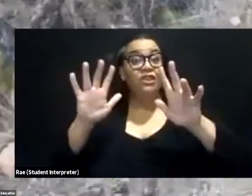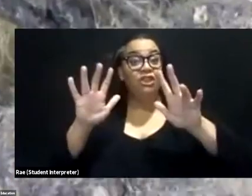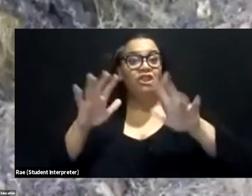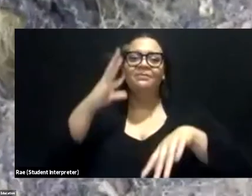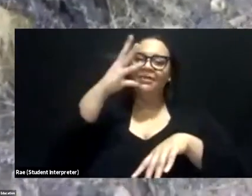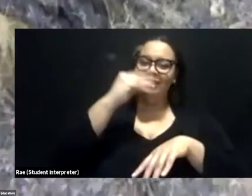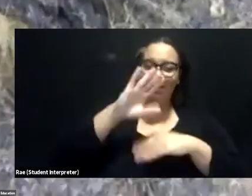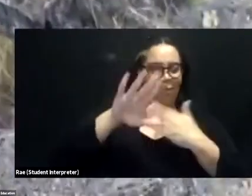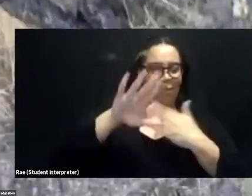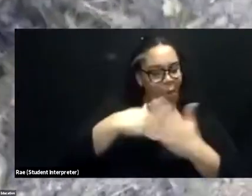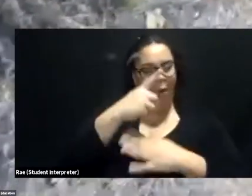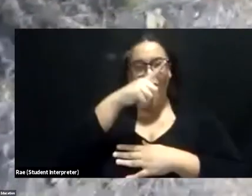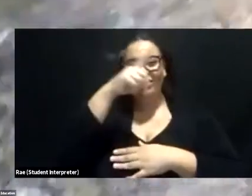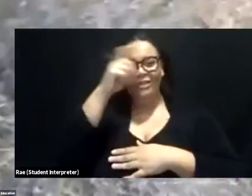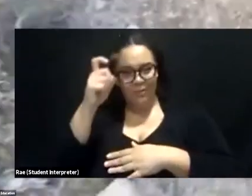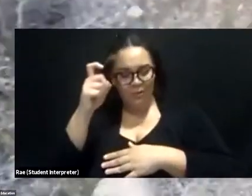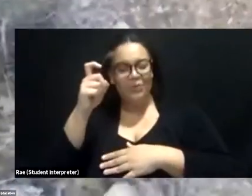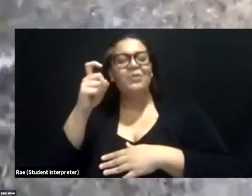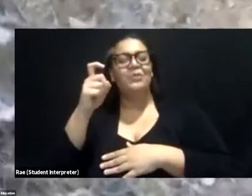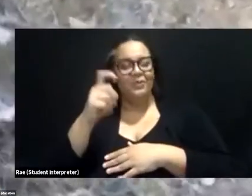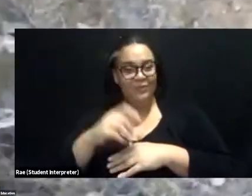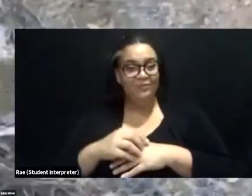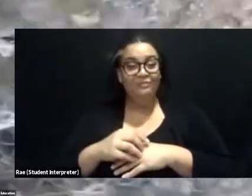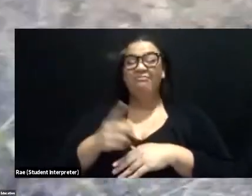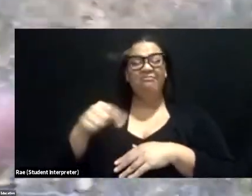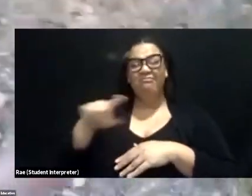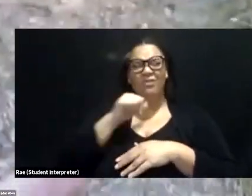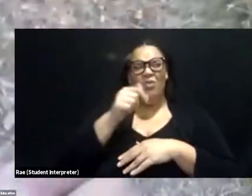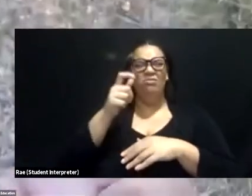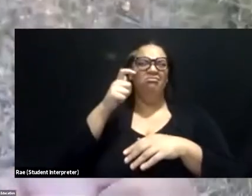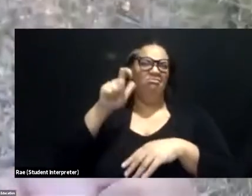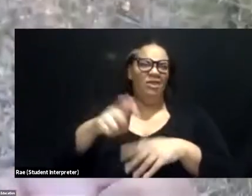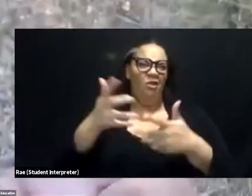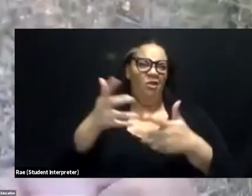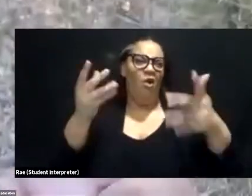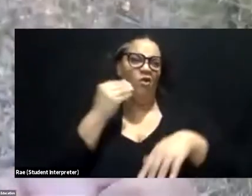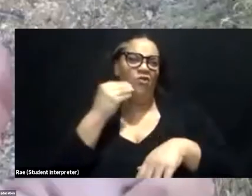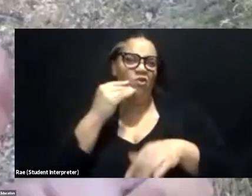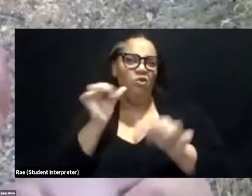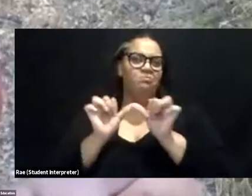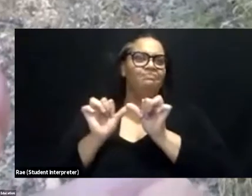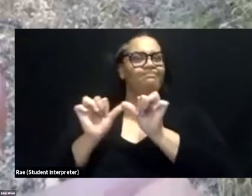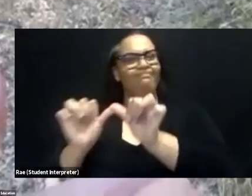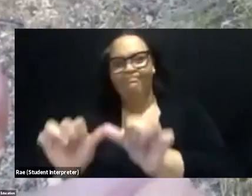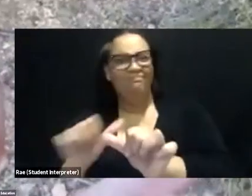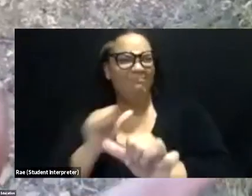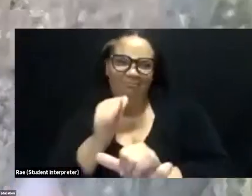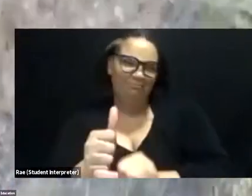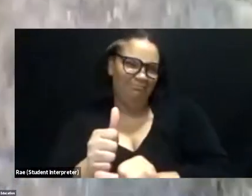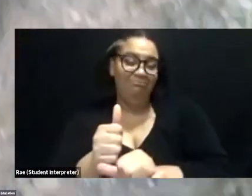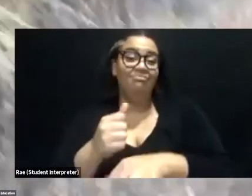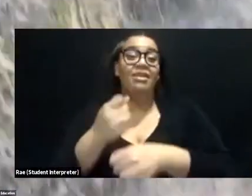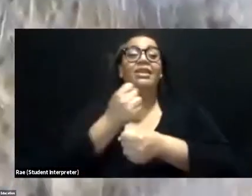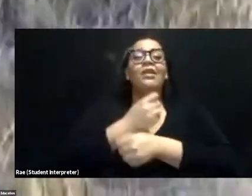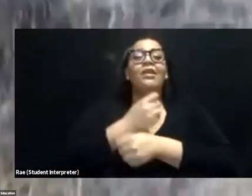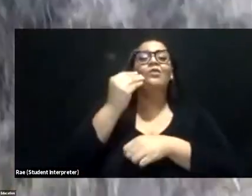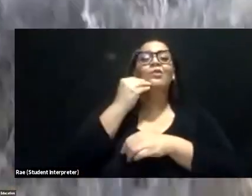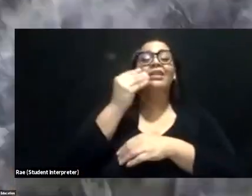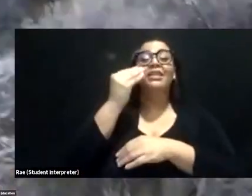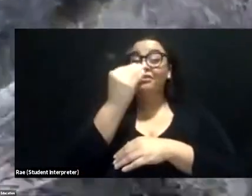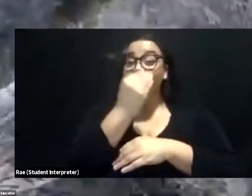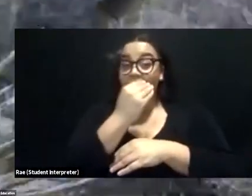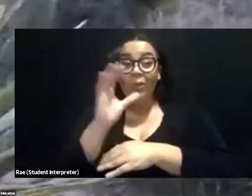So hopefully they won't need too much food to sustain themselves. They love to eat flowers from cactus.